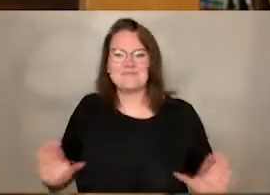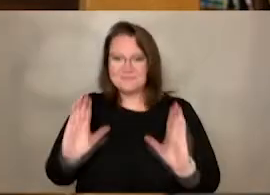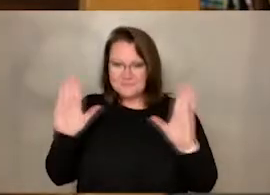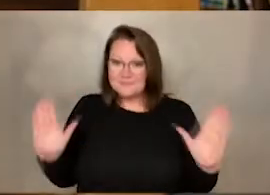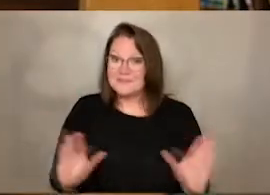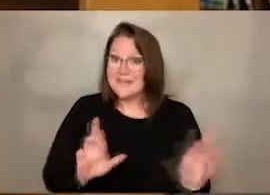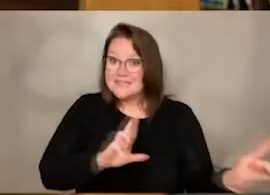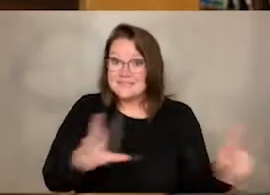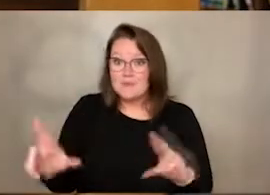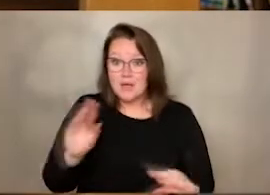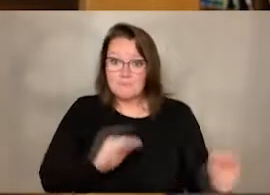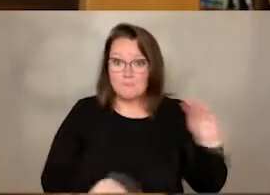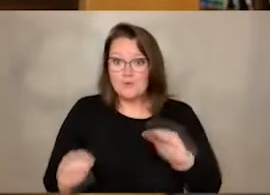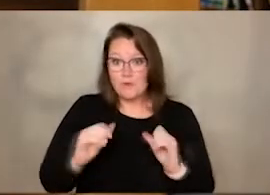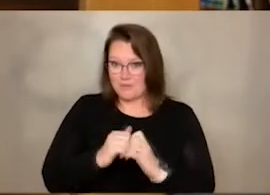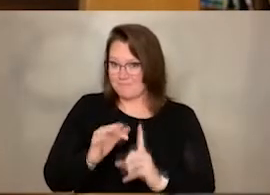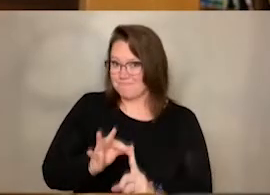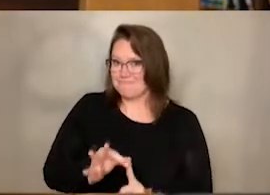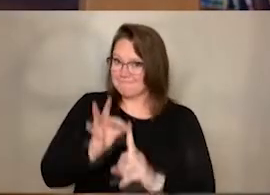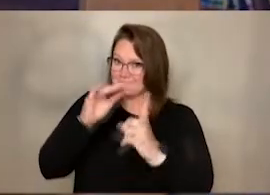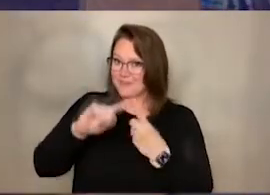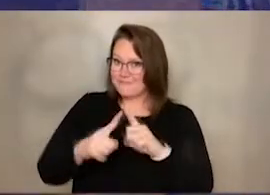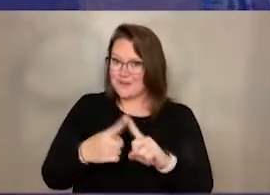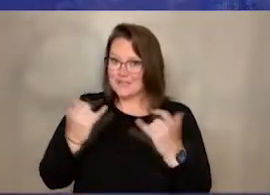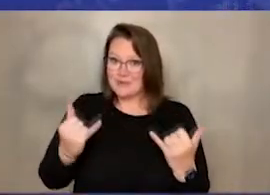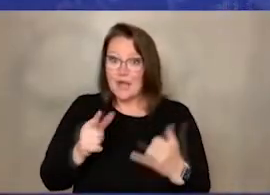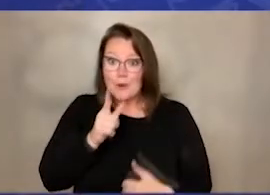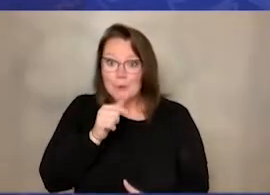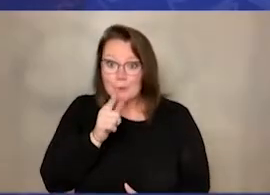Let's get ready to move with our special guest today.